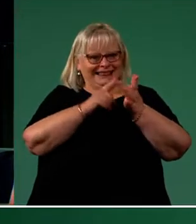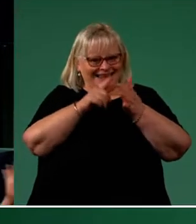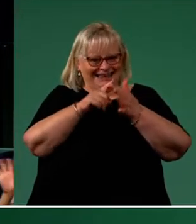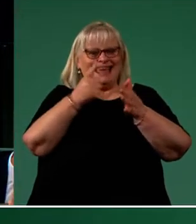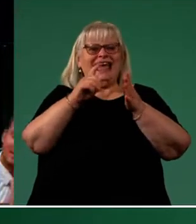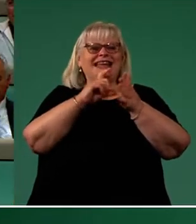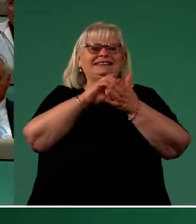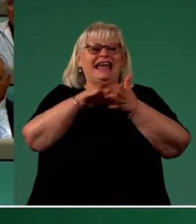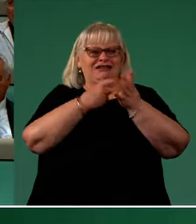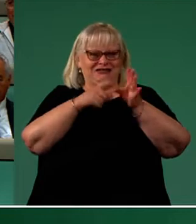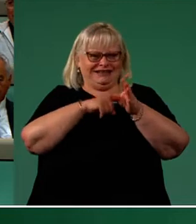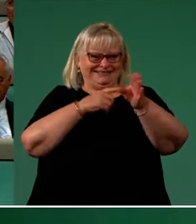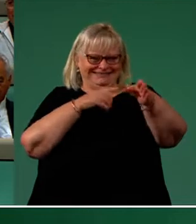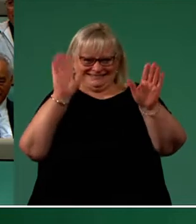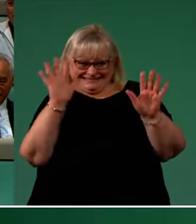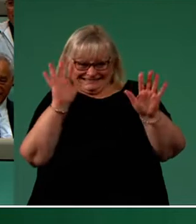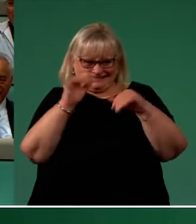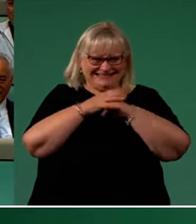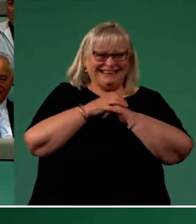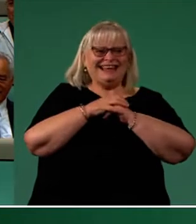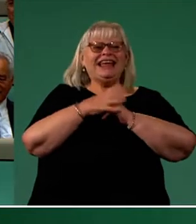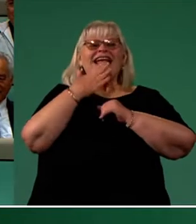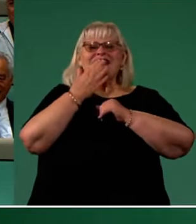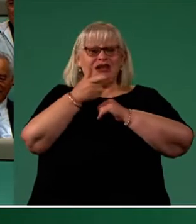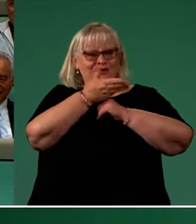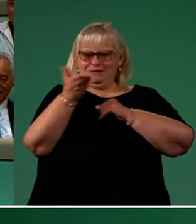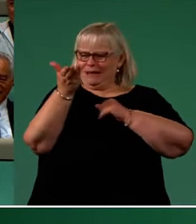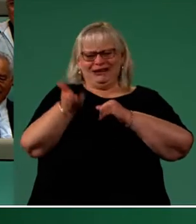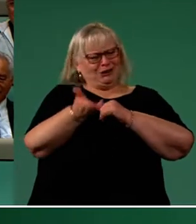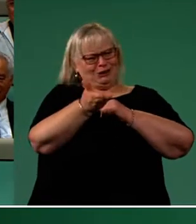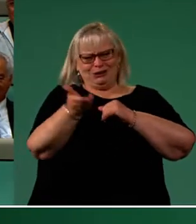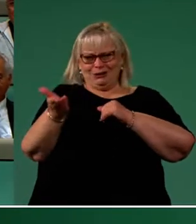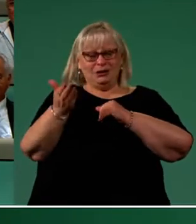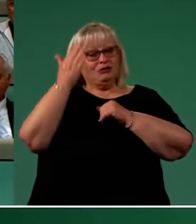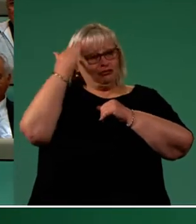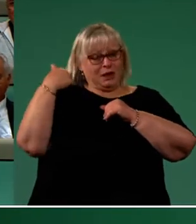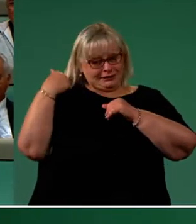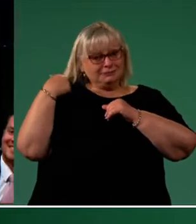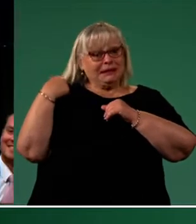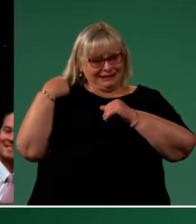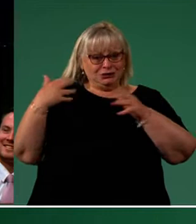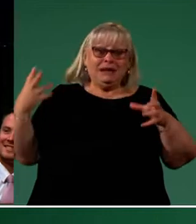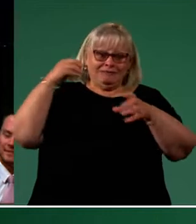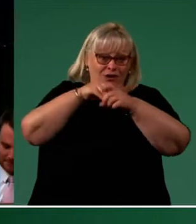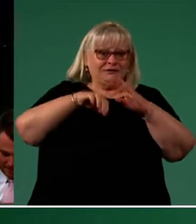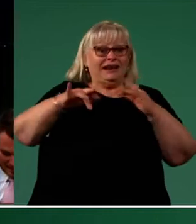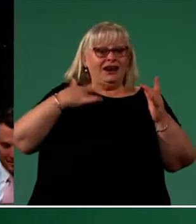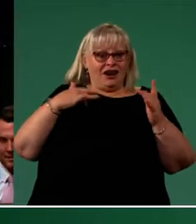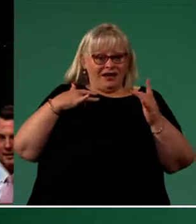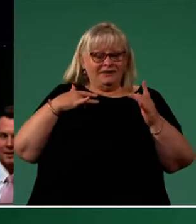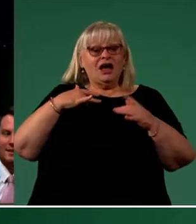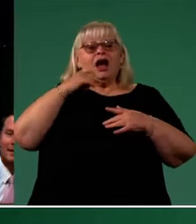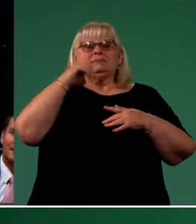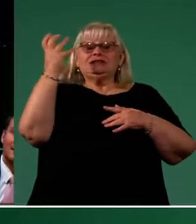give them a wave. Thank you for being you and reminding me every day to live life to its fullest. I'm sorry that my face ends up